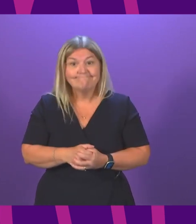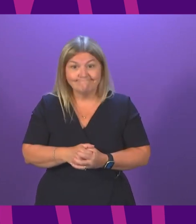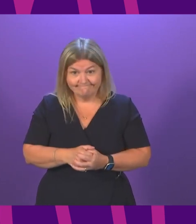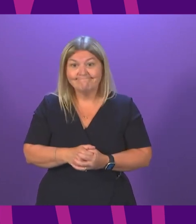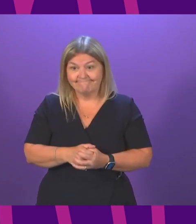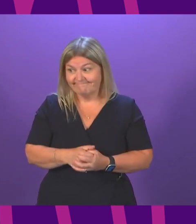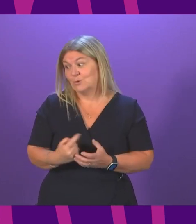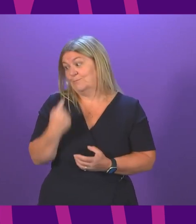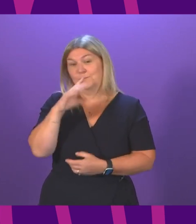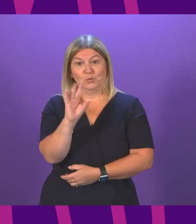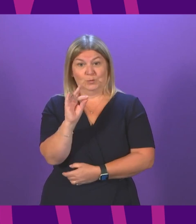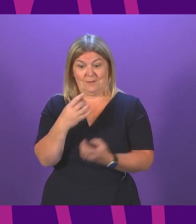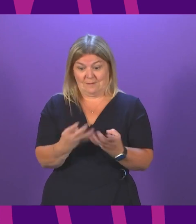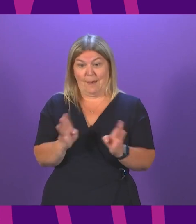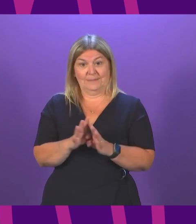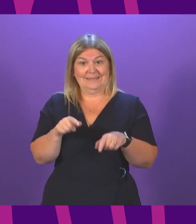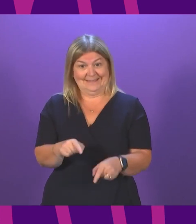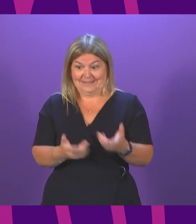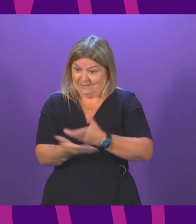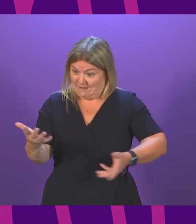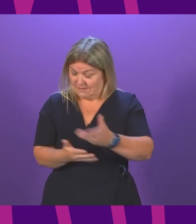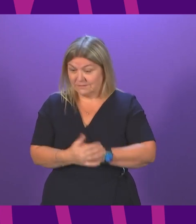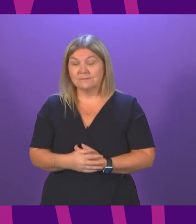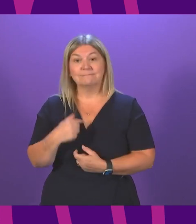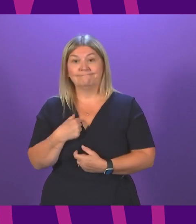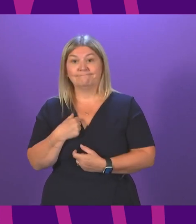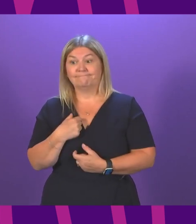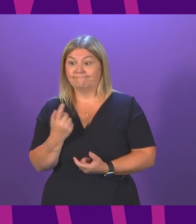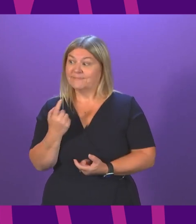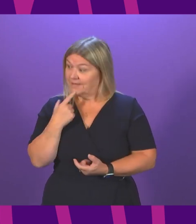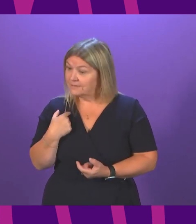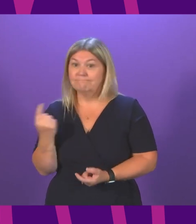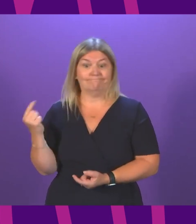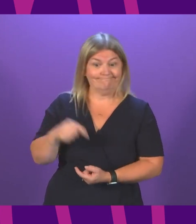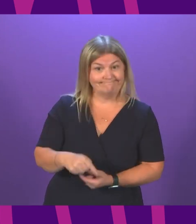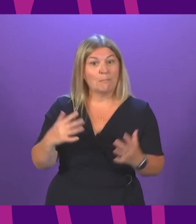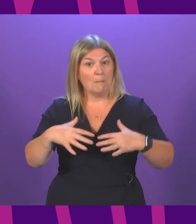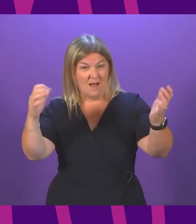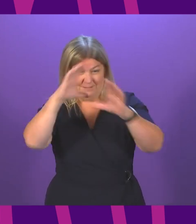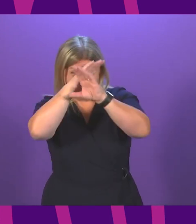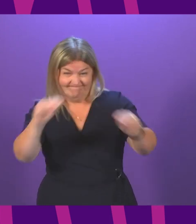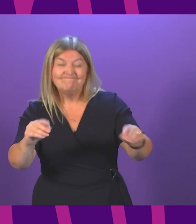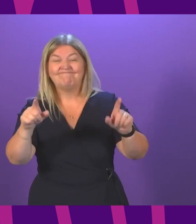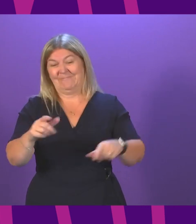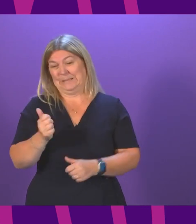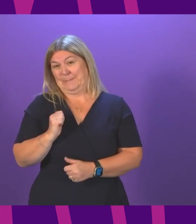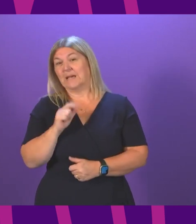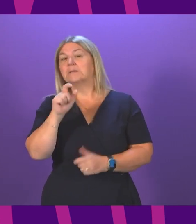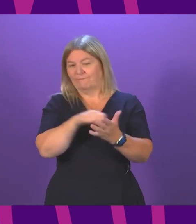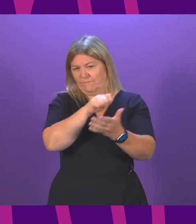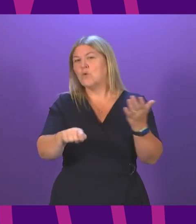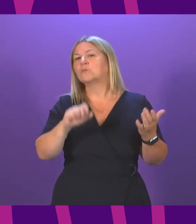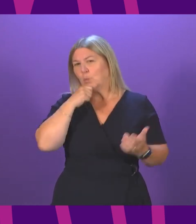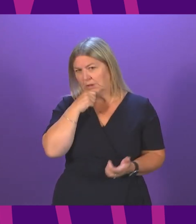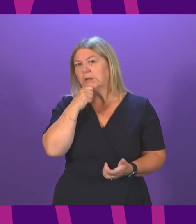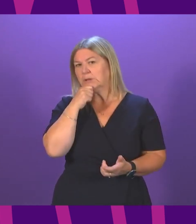on Tuesday. I came to Parliament to tell Parliament first yesterday that this was the government's intention, that we would take